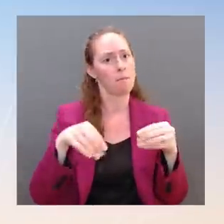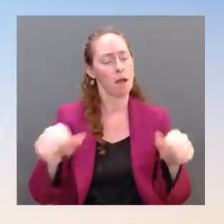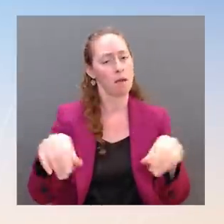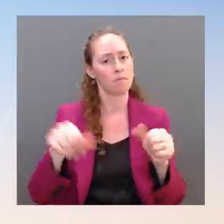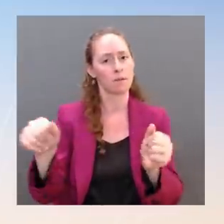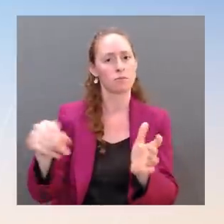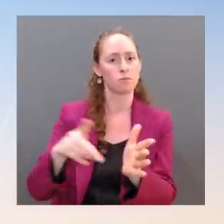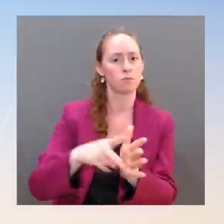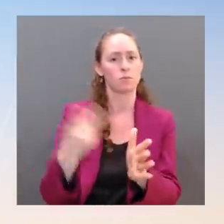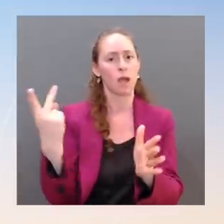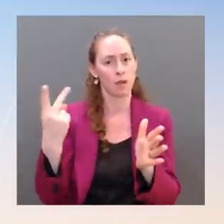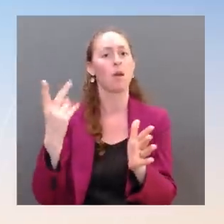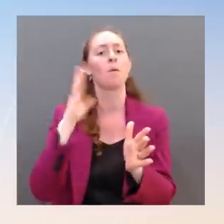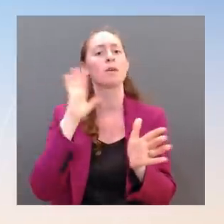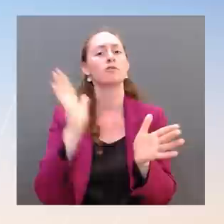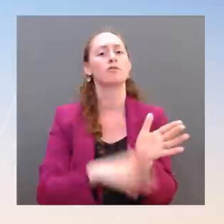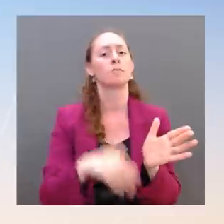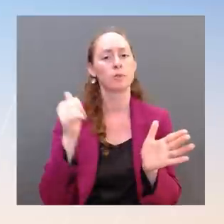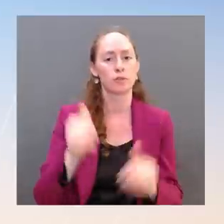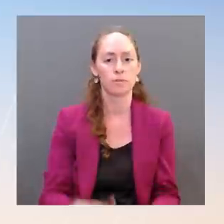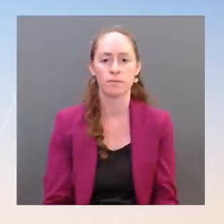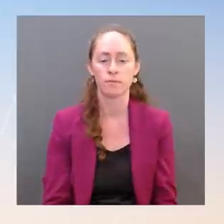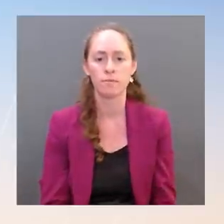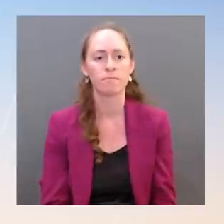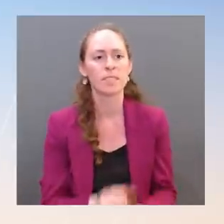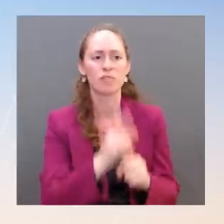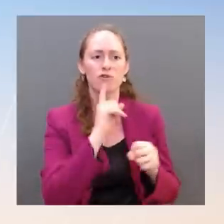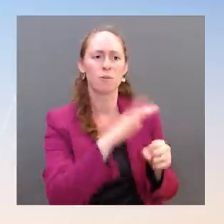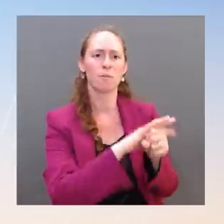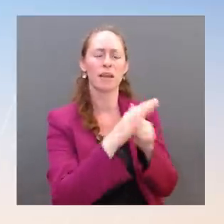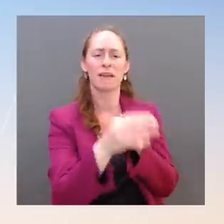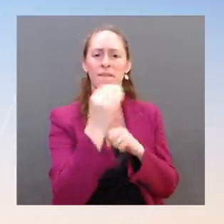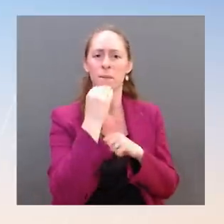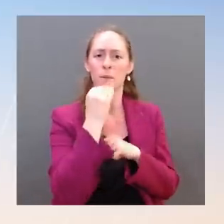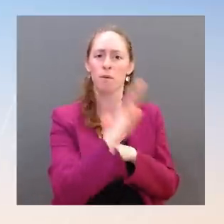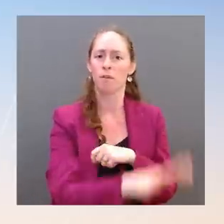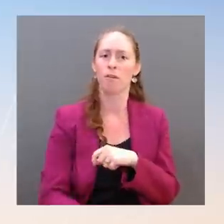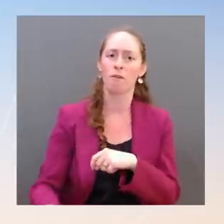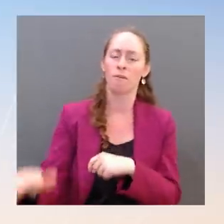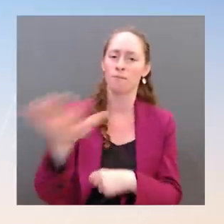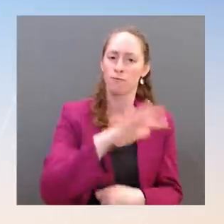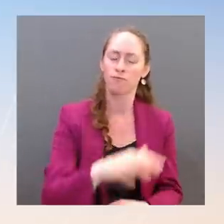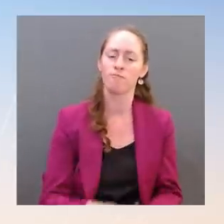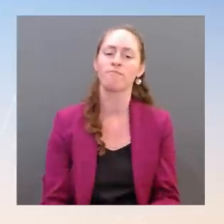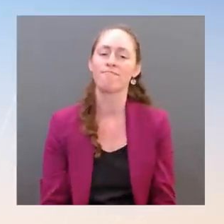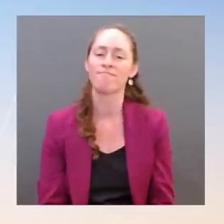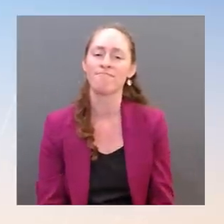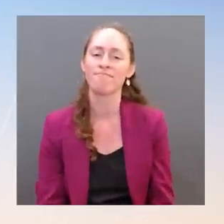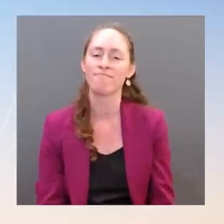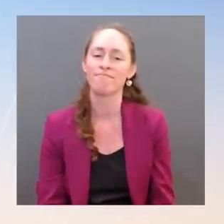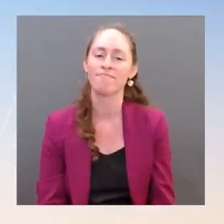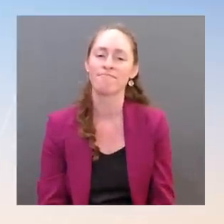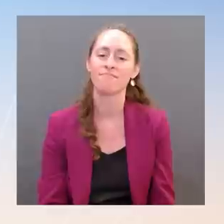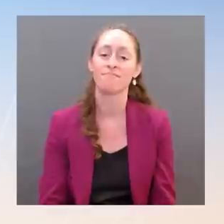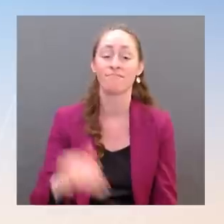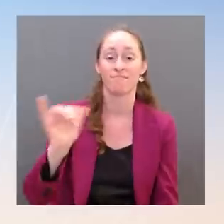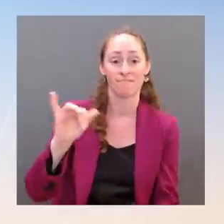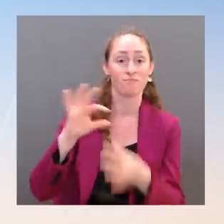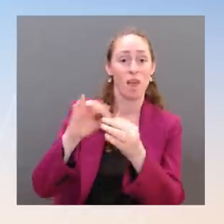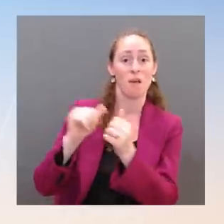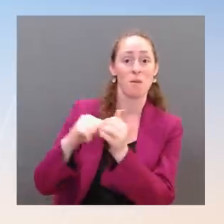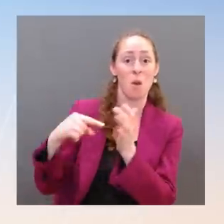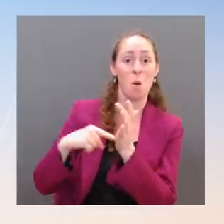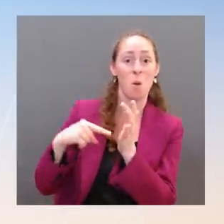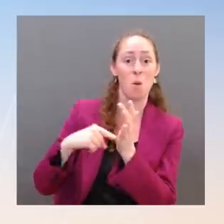The nonpartisan Congressional Budget Office found that the deficit fell by $1.5 trillion this year, putting us on track